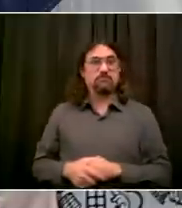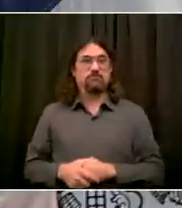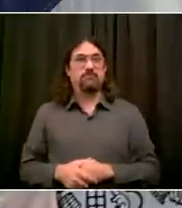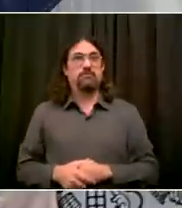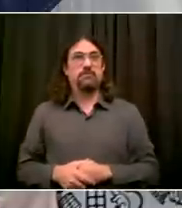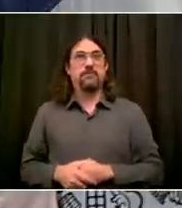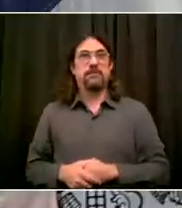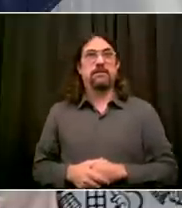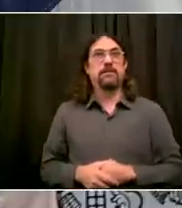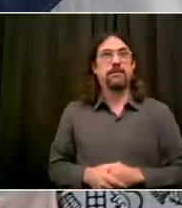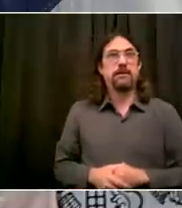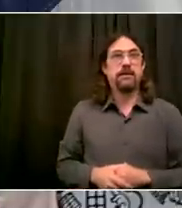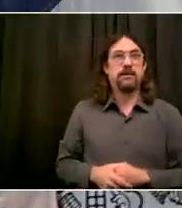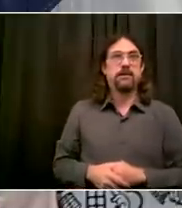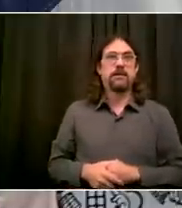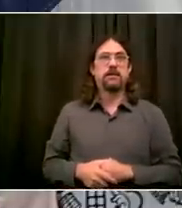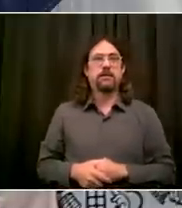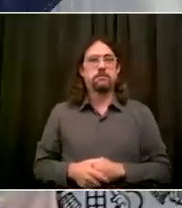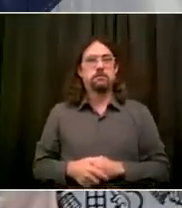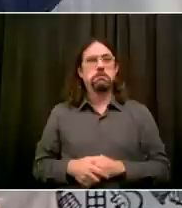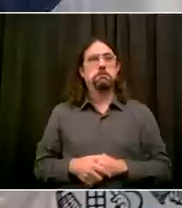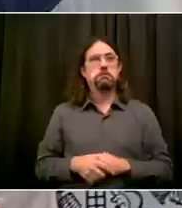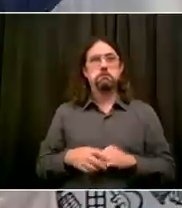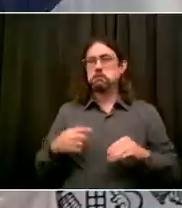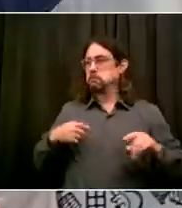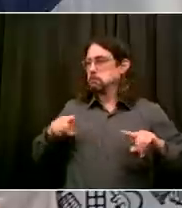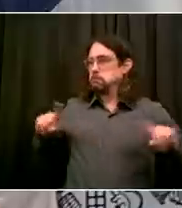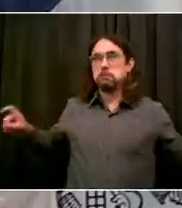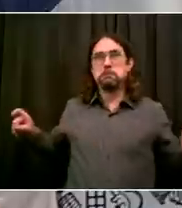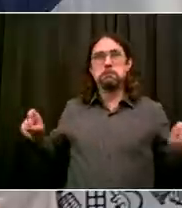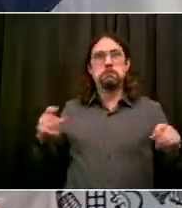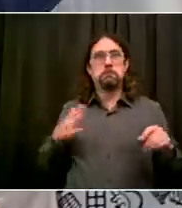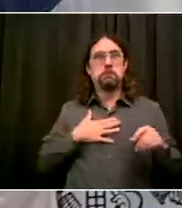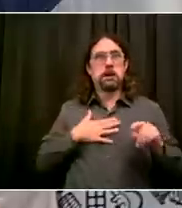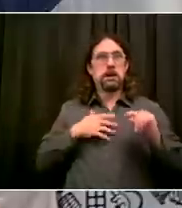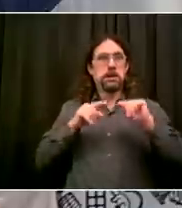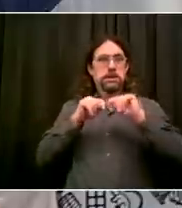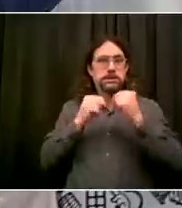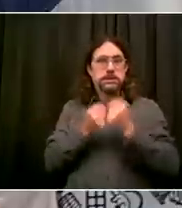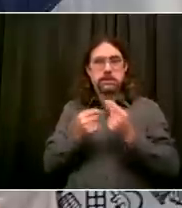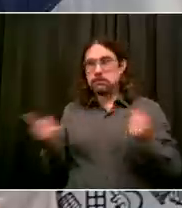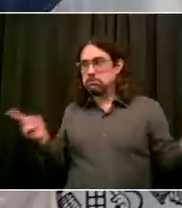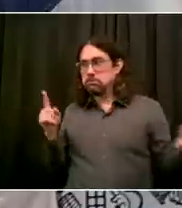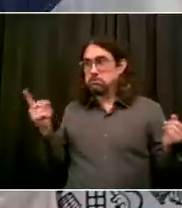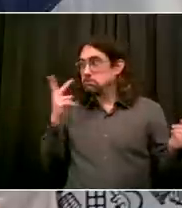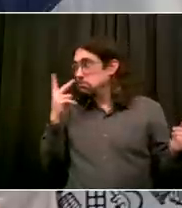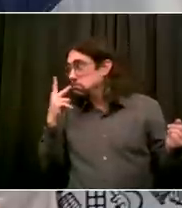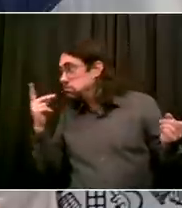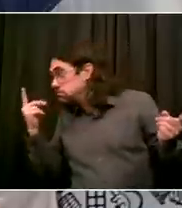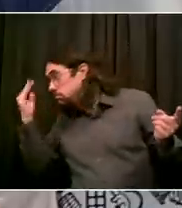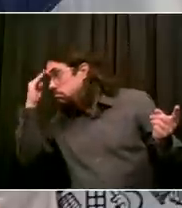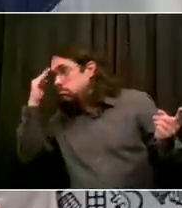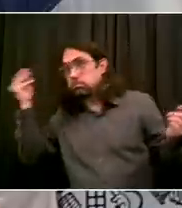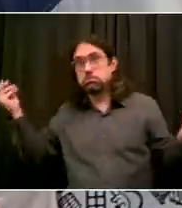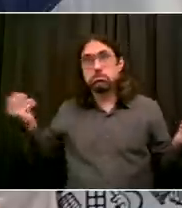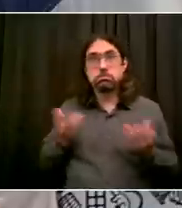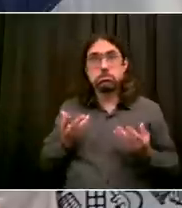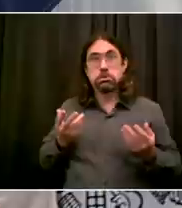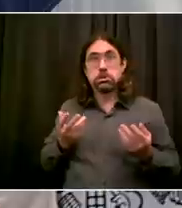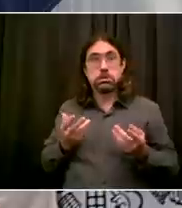any sense of this? No. Okay, we'll look into that and make sure our team follows up with you with further detail.